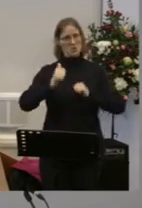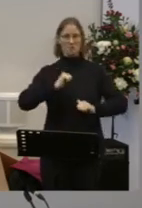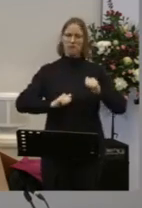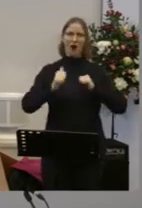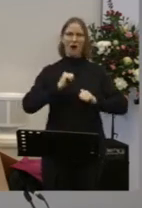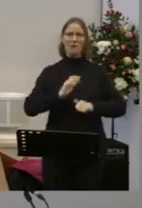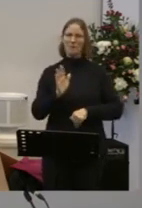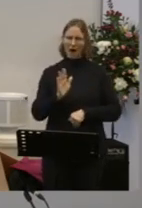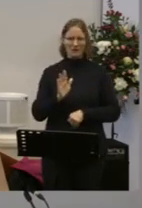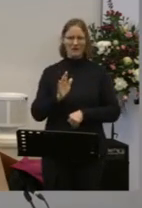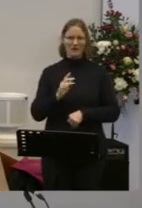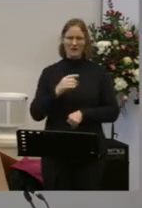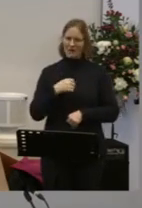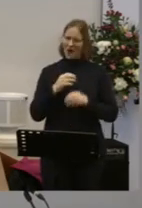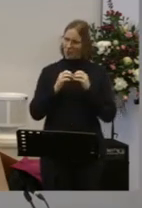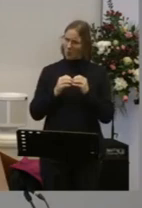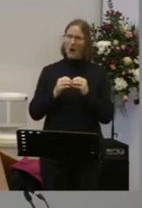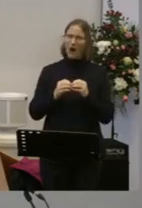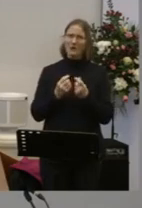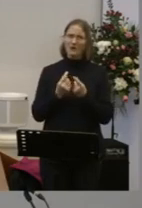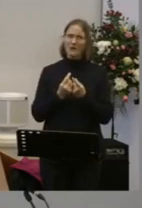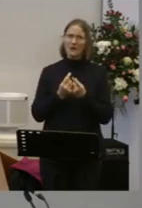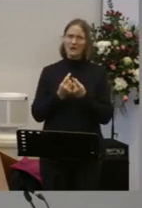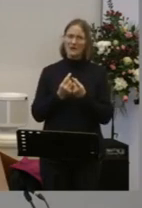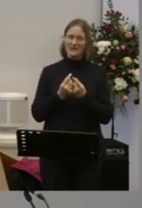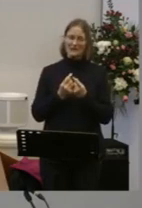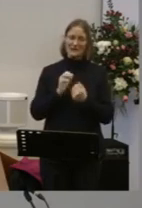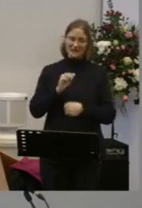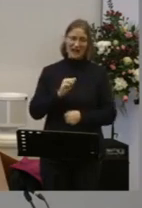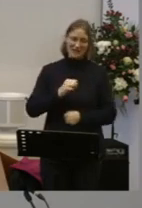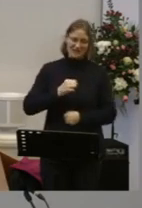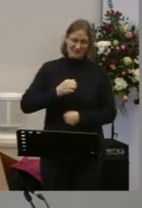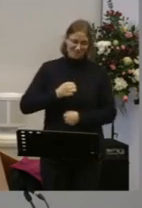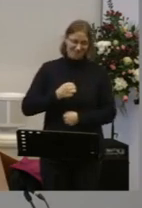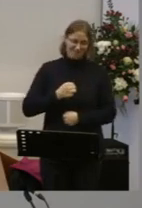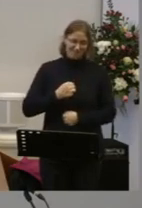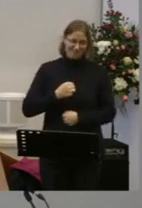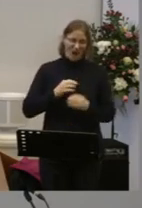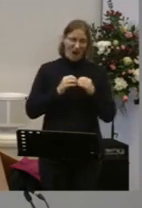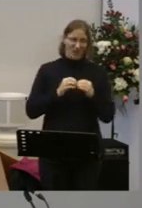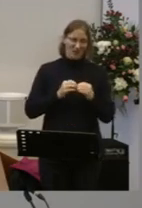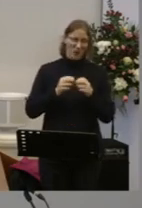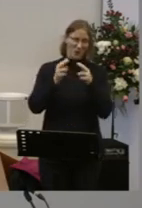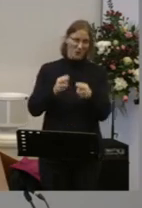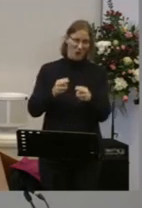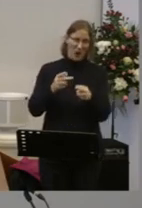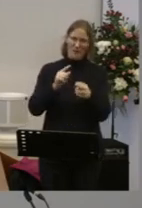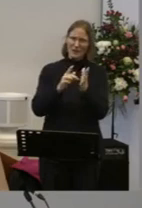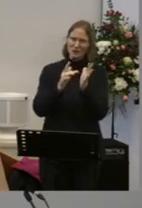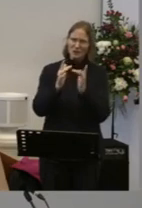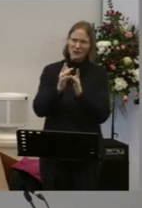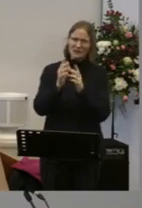But self worth Because while it was your sin that held him there God's love for you meant That he did it